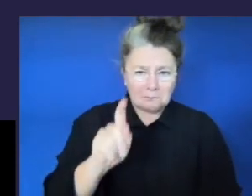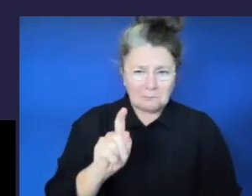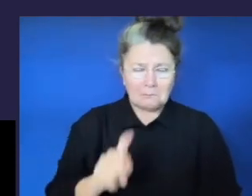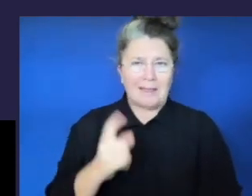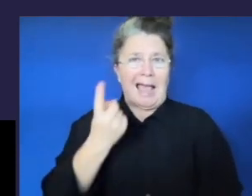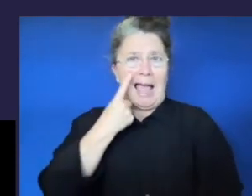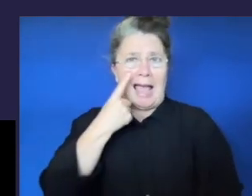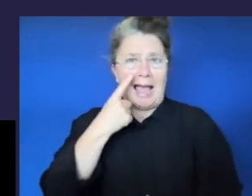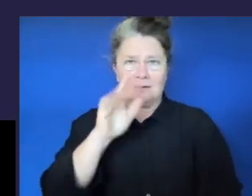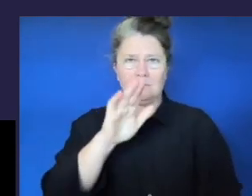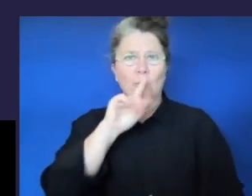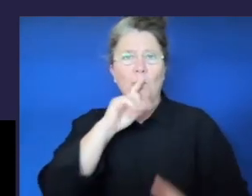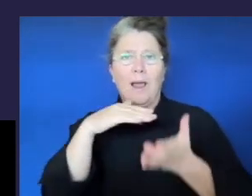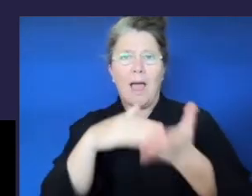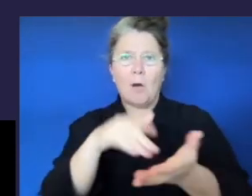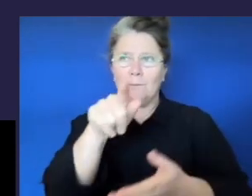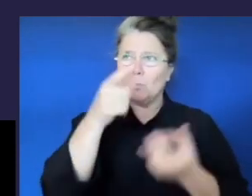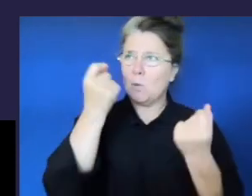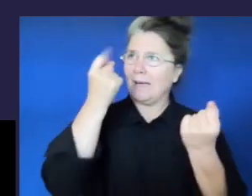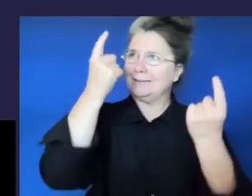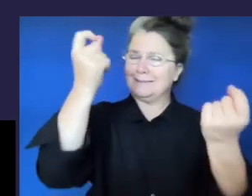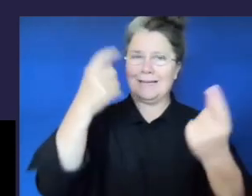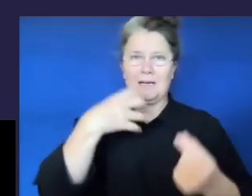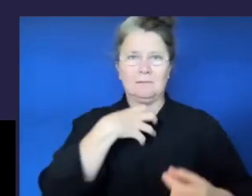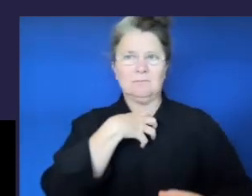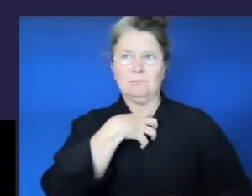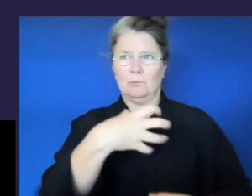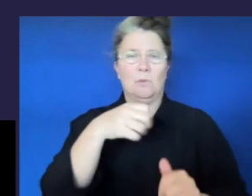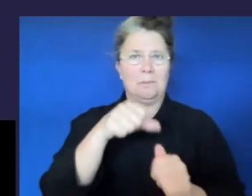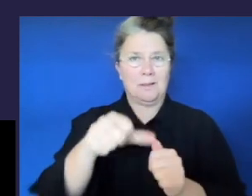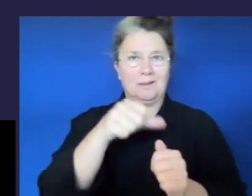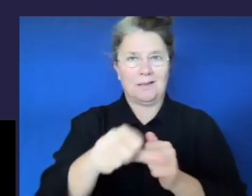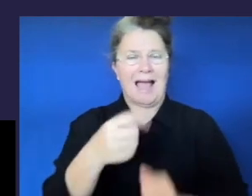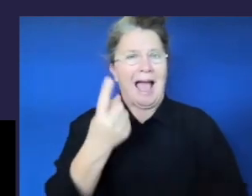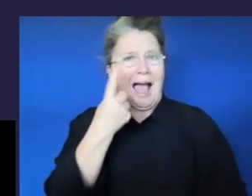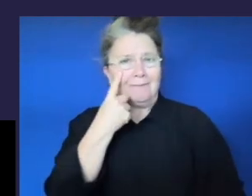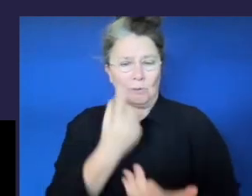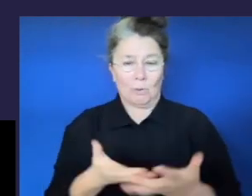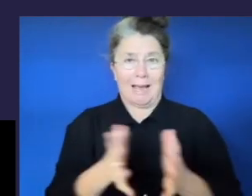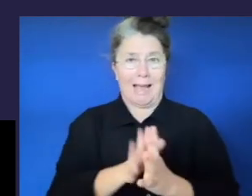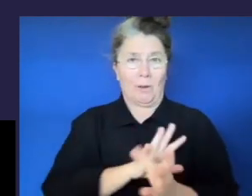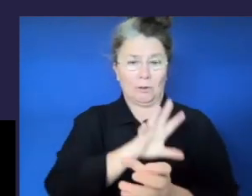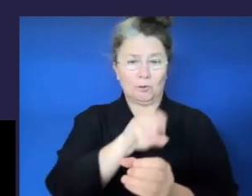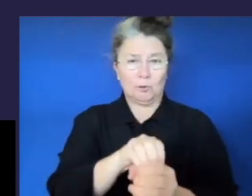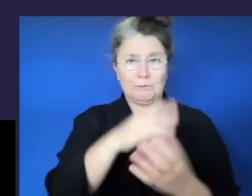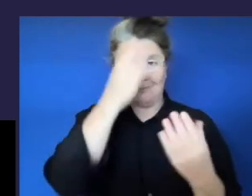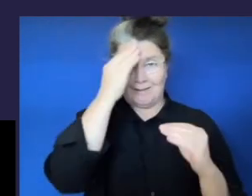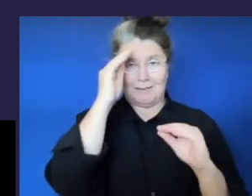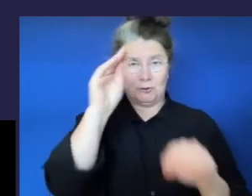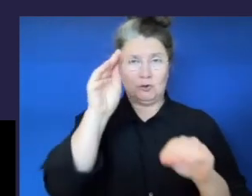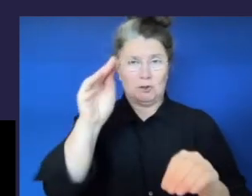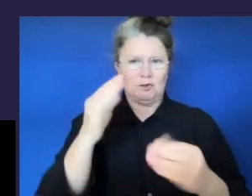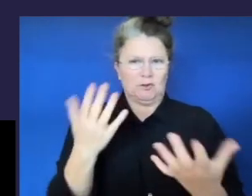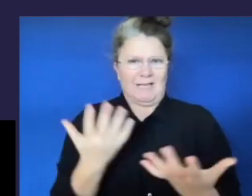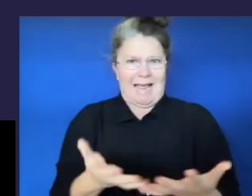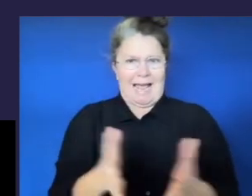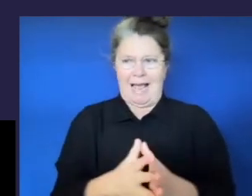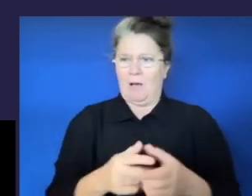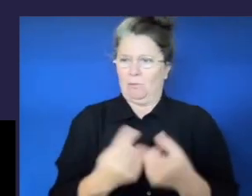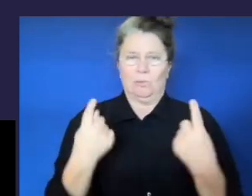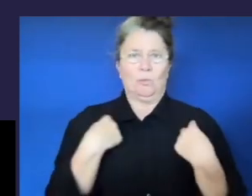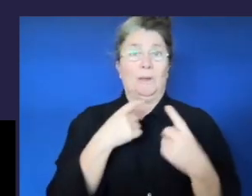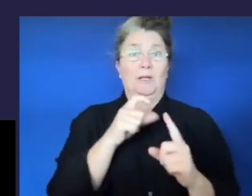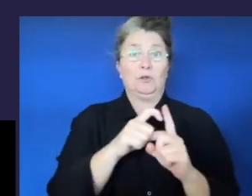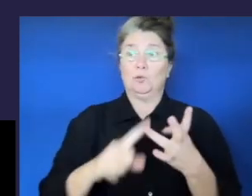understanding and to also see how inclusive education is being realised in Australian schools and classrooms. It's really